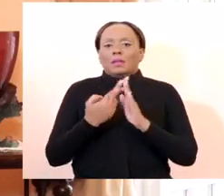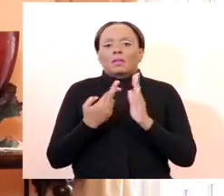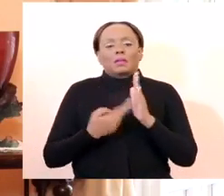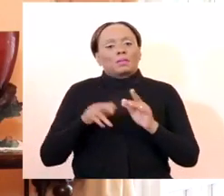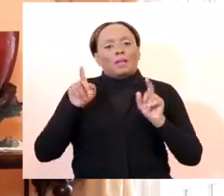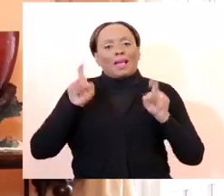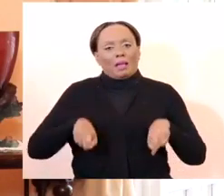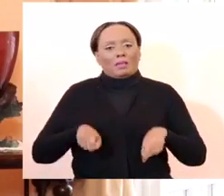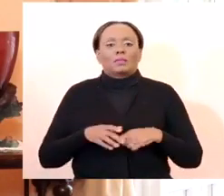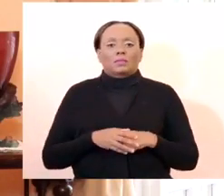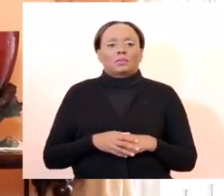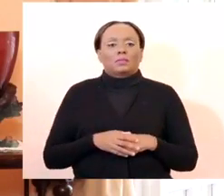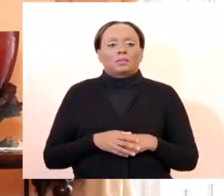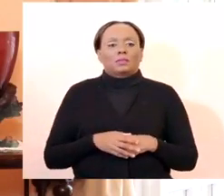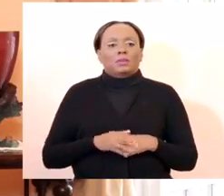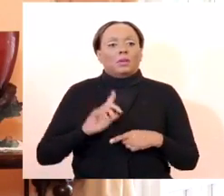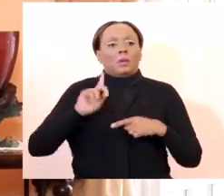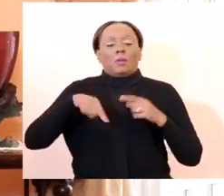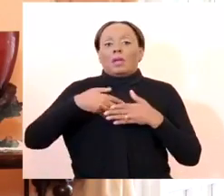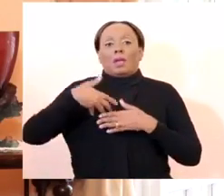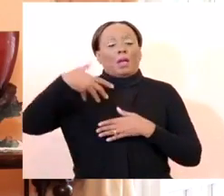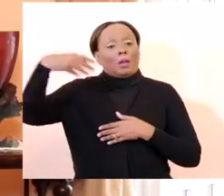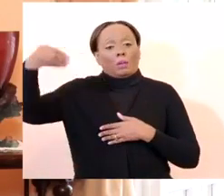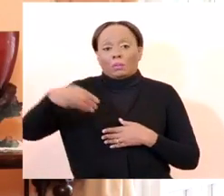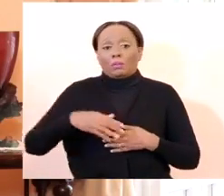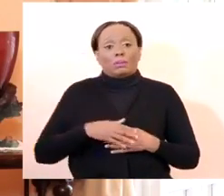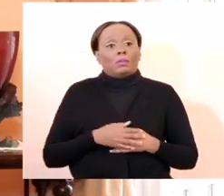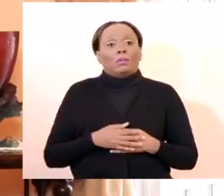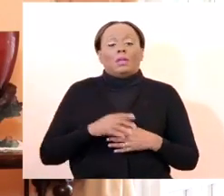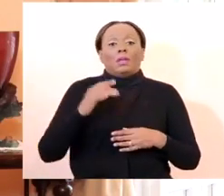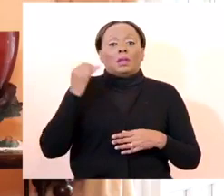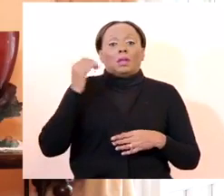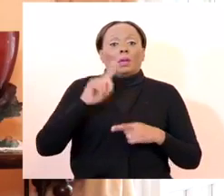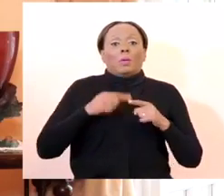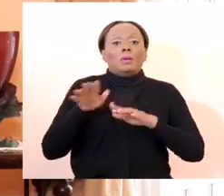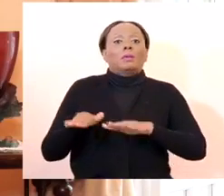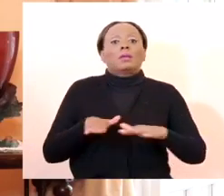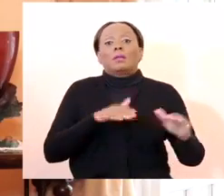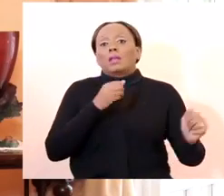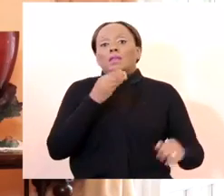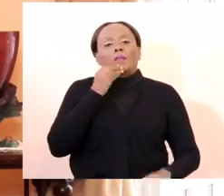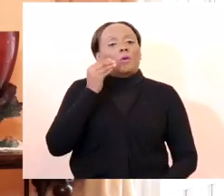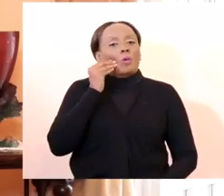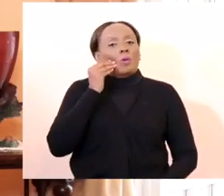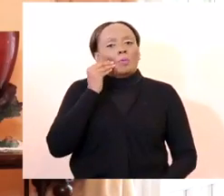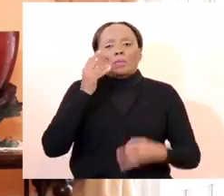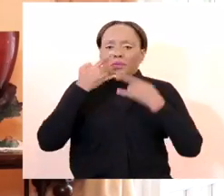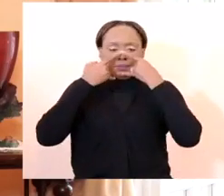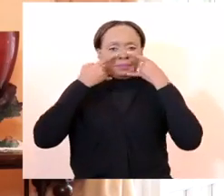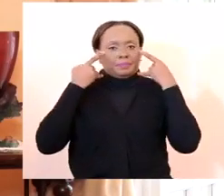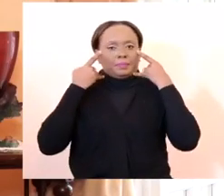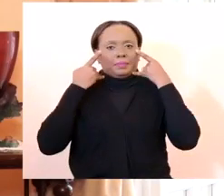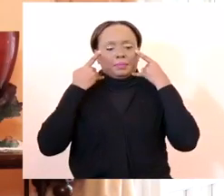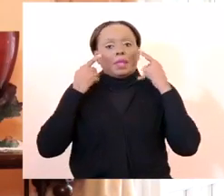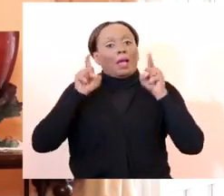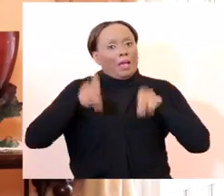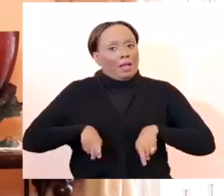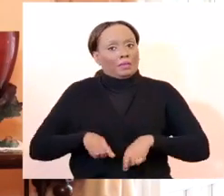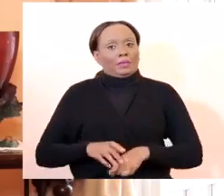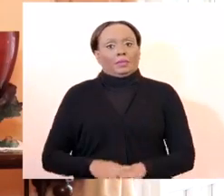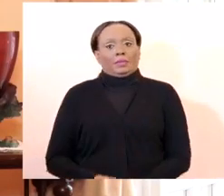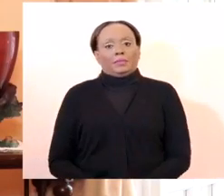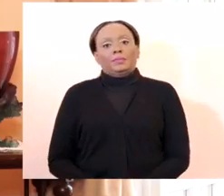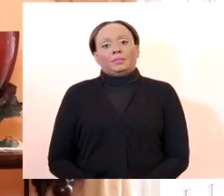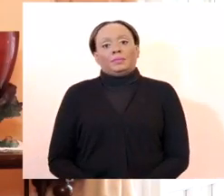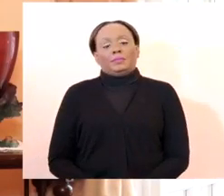time to make that stipulation. So as long as you leave your home, you are going to be required to wear a